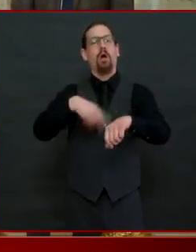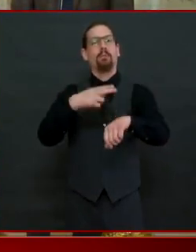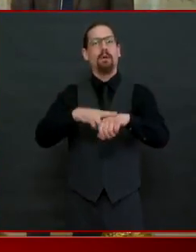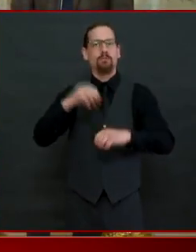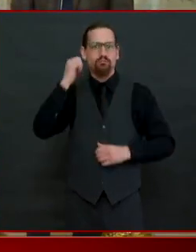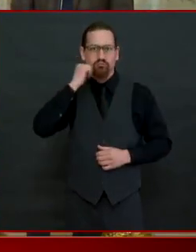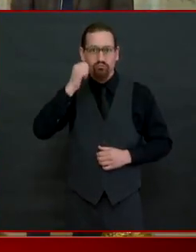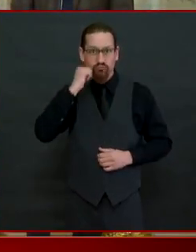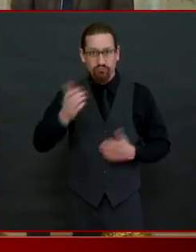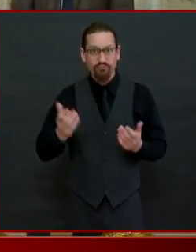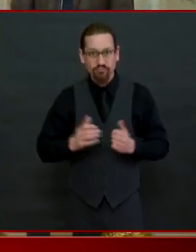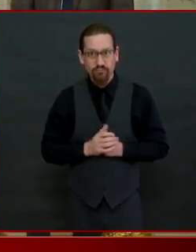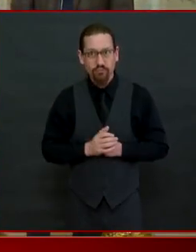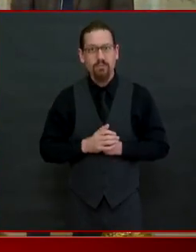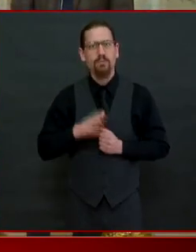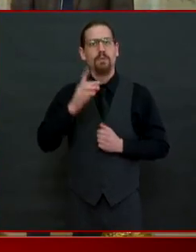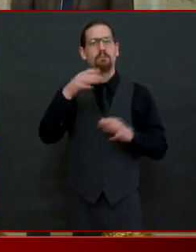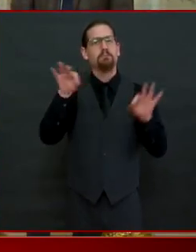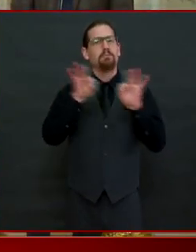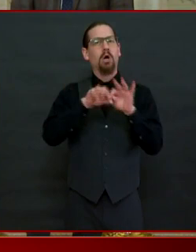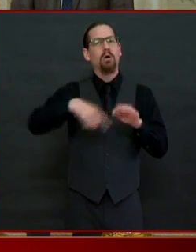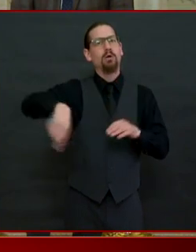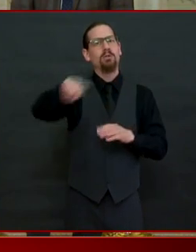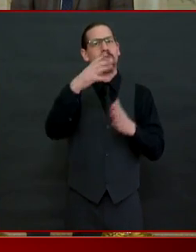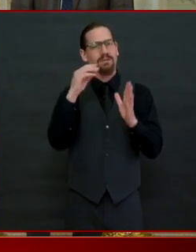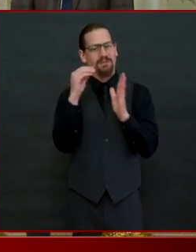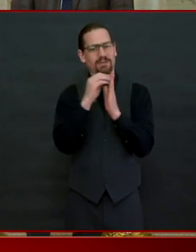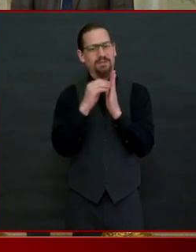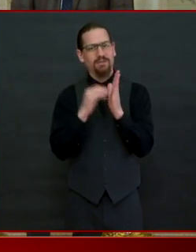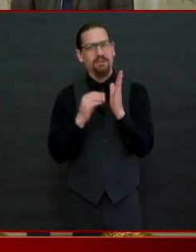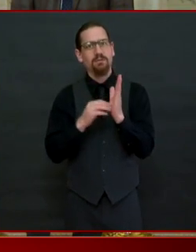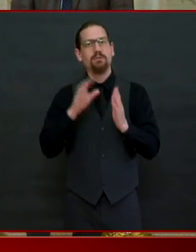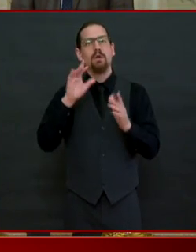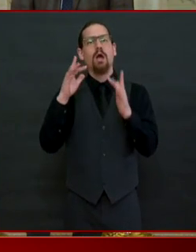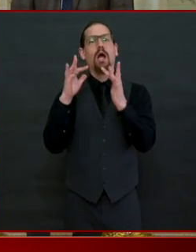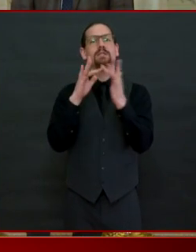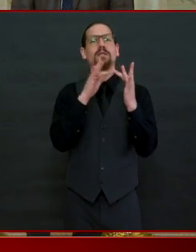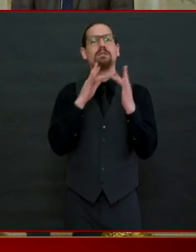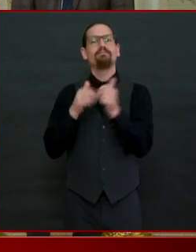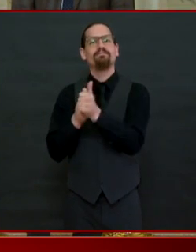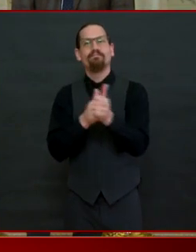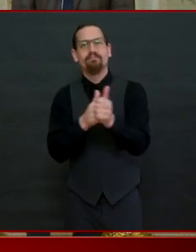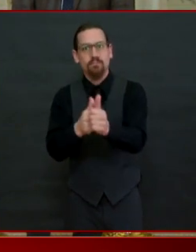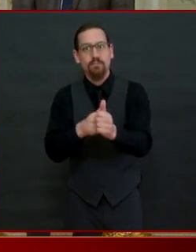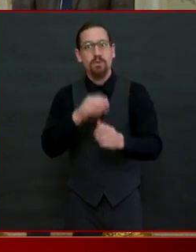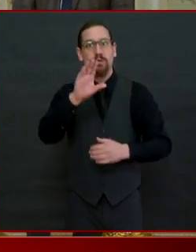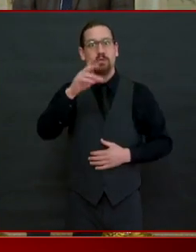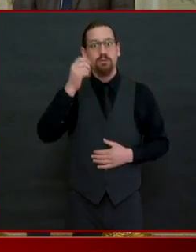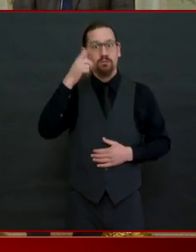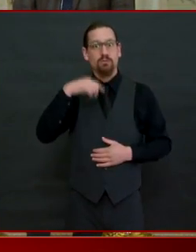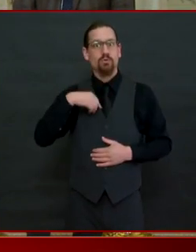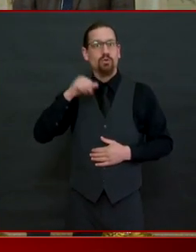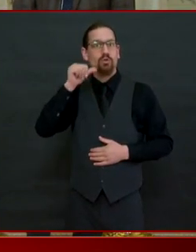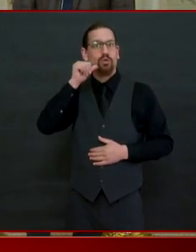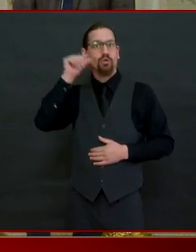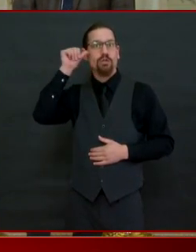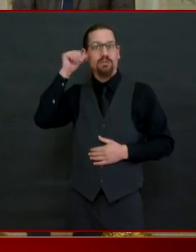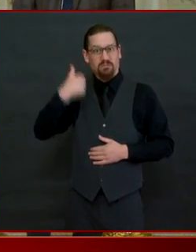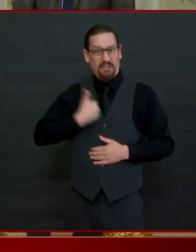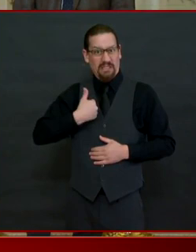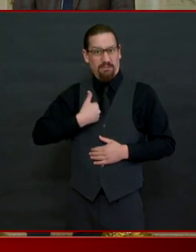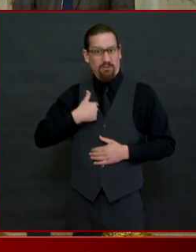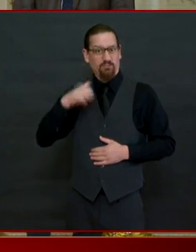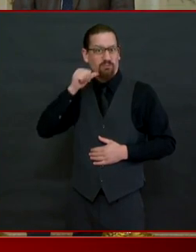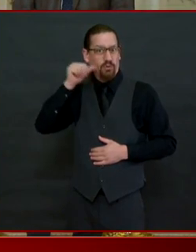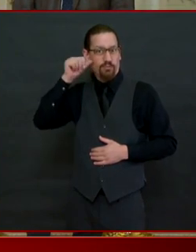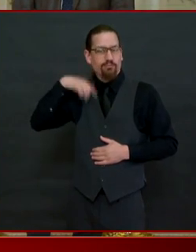i will be very honest yesterday i realized that i had gone a couple of days without jotting into my contact tracing